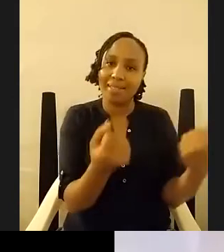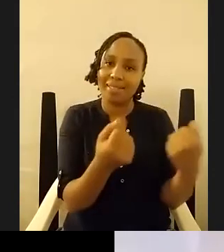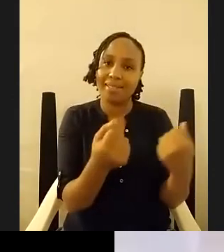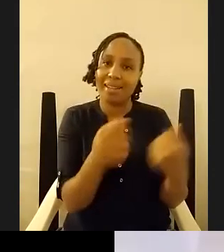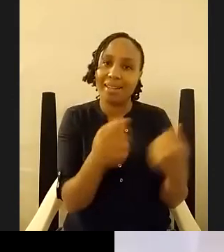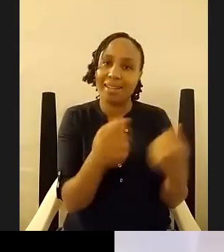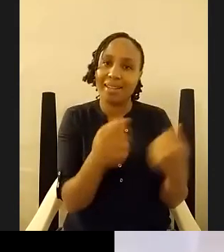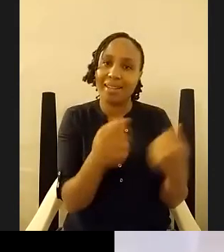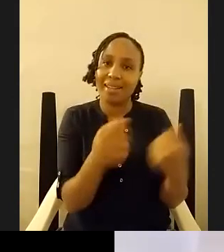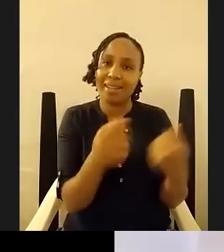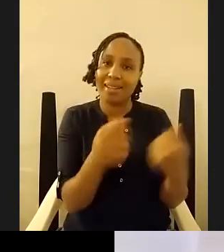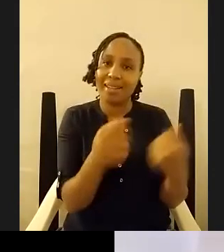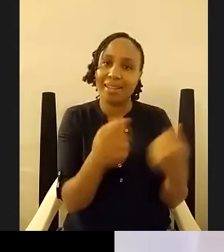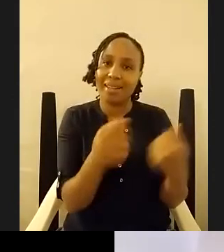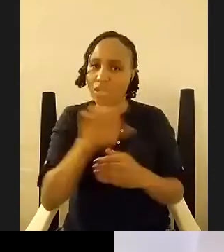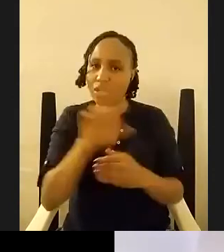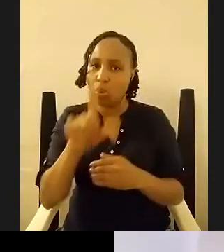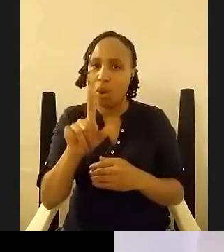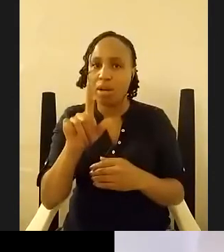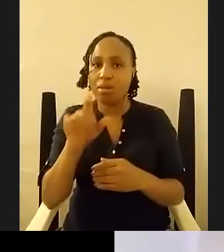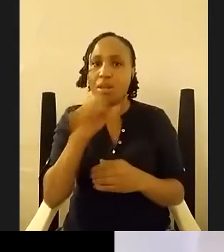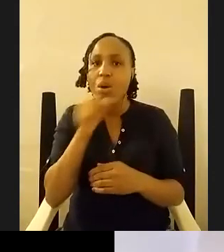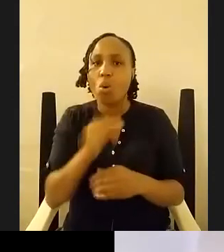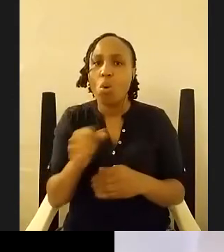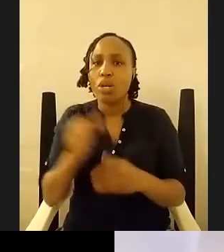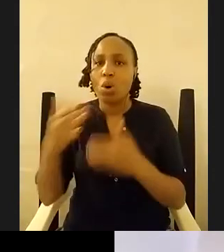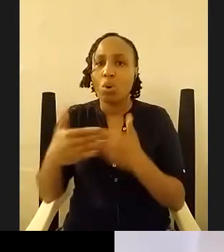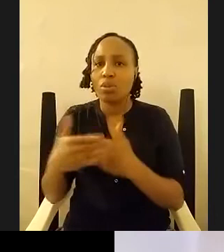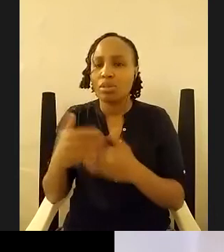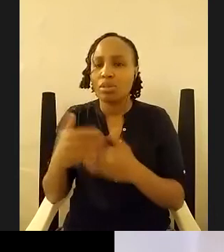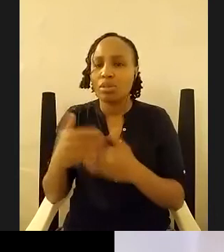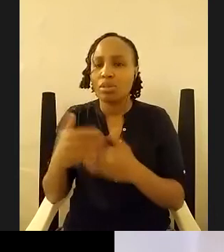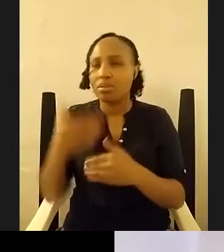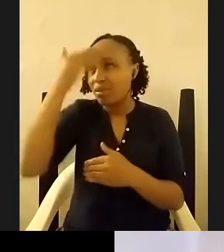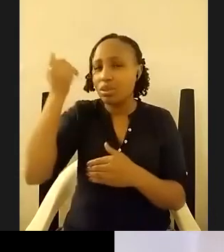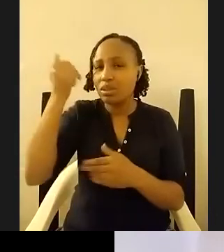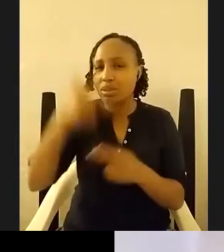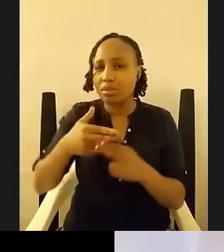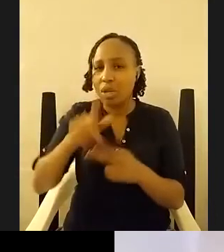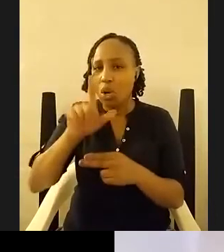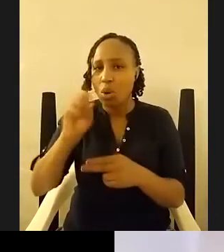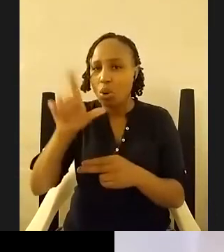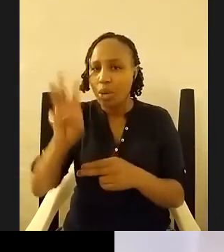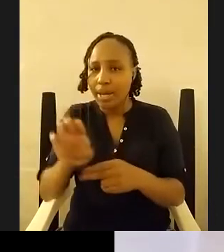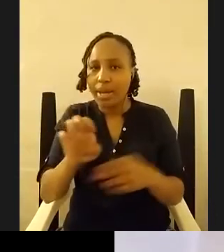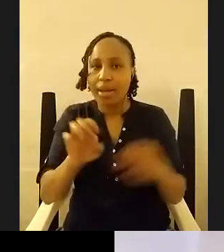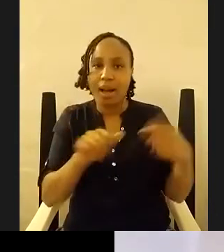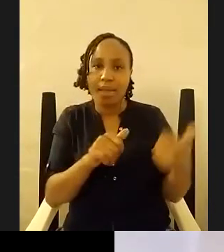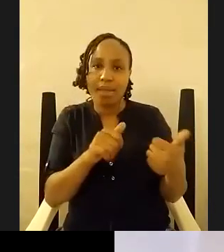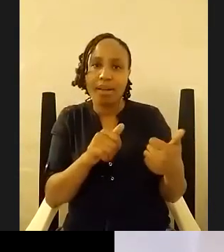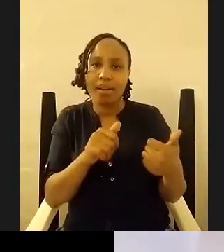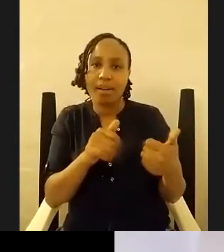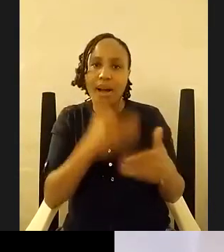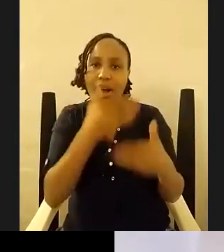old almost maybe forgotten name in the sense of lolway and one after a new name that you're trying to